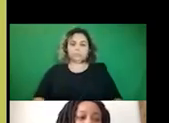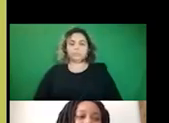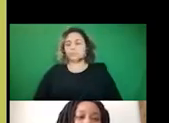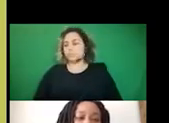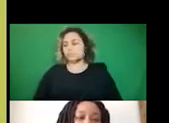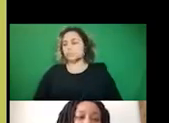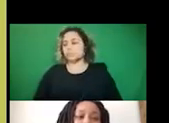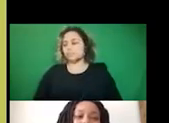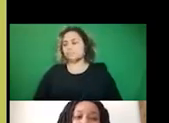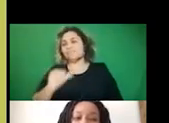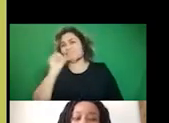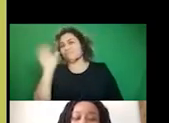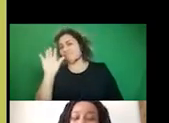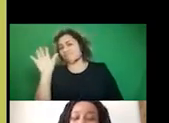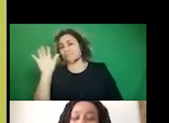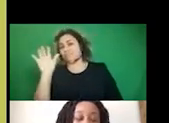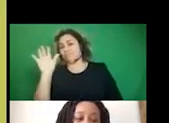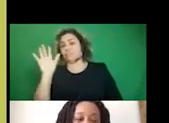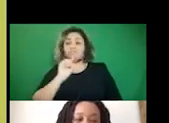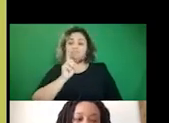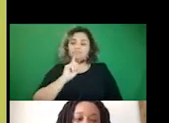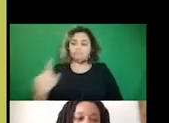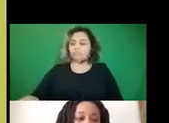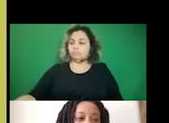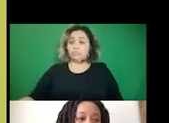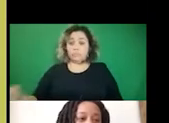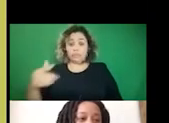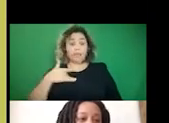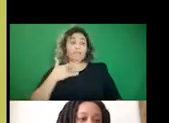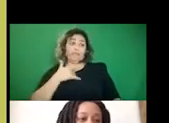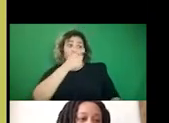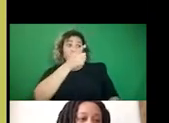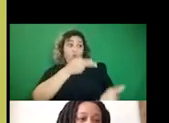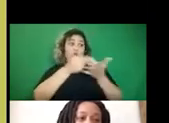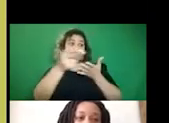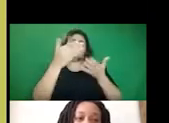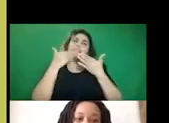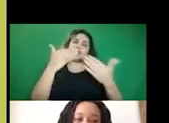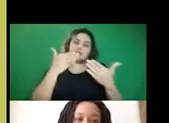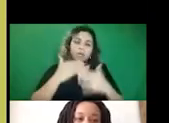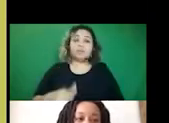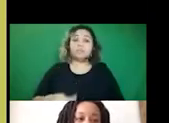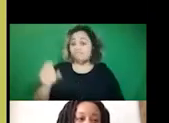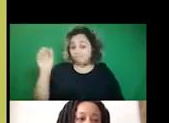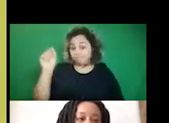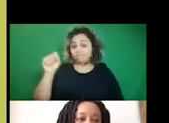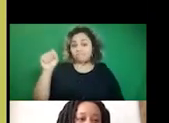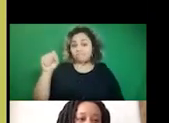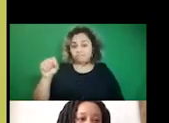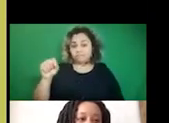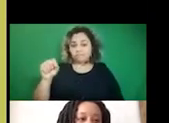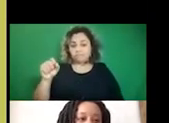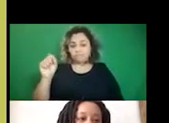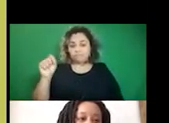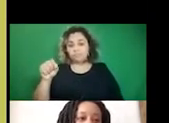Not really. Appreciate the honesty here. Yes, but people are stubborn.